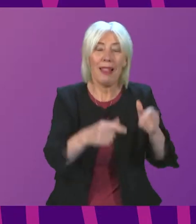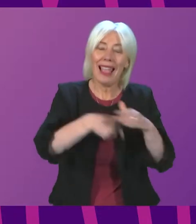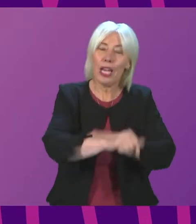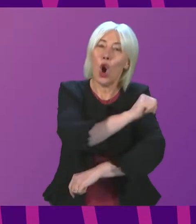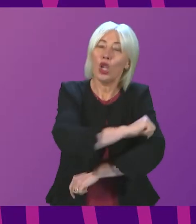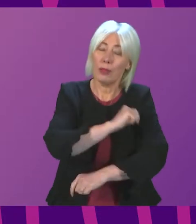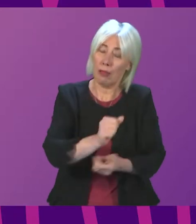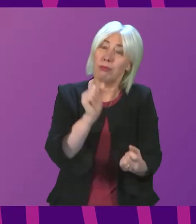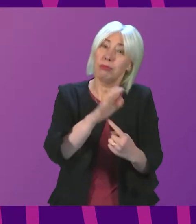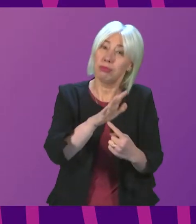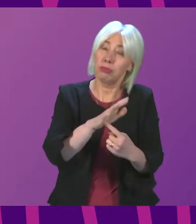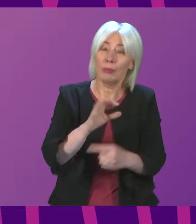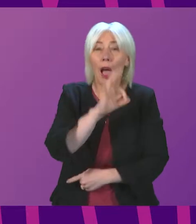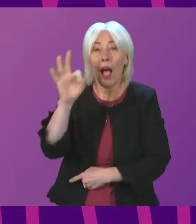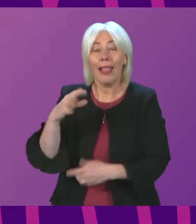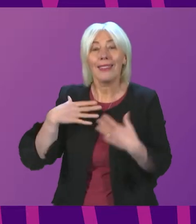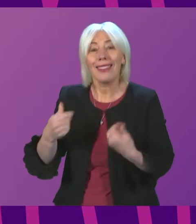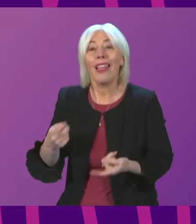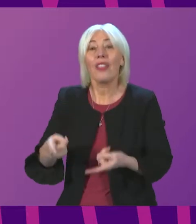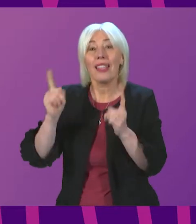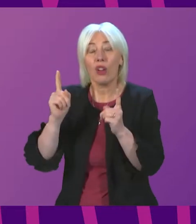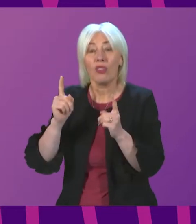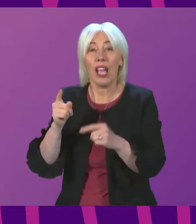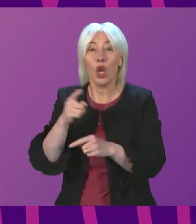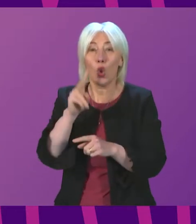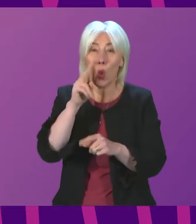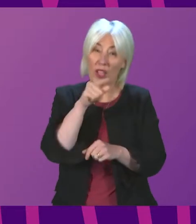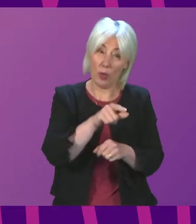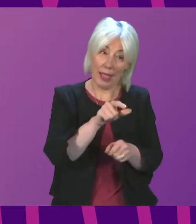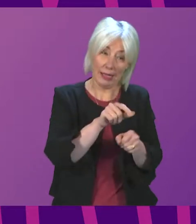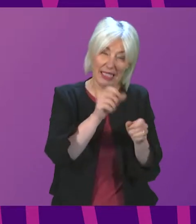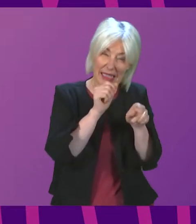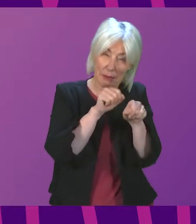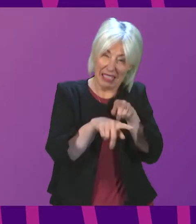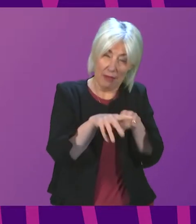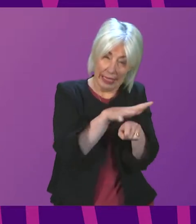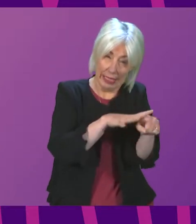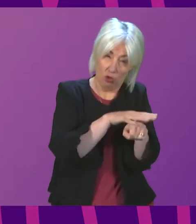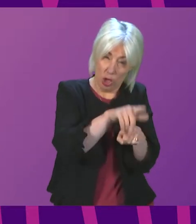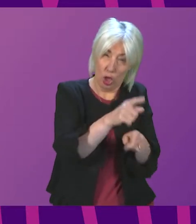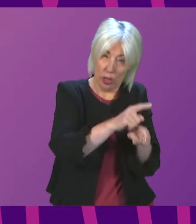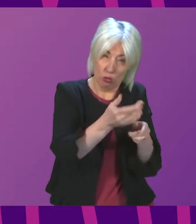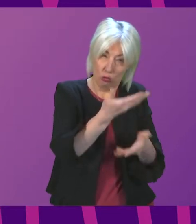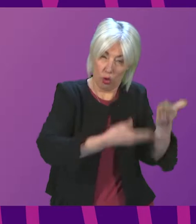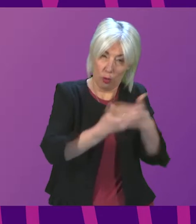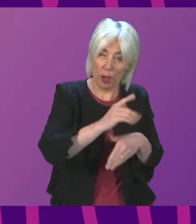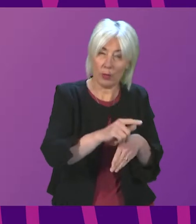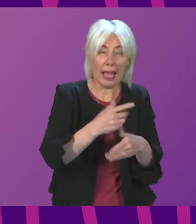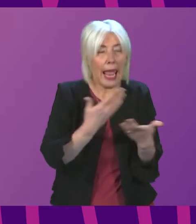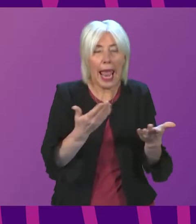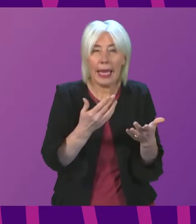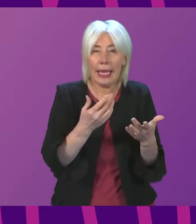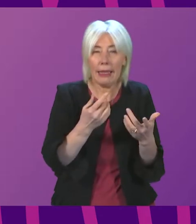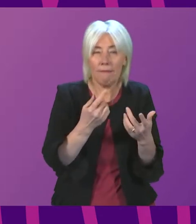absolutely paramount. I am happy to ask the Health Secretary to look into the particular constituency case that has been raised by Paul Sweeney and come back to him with any further